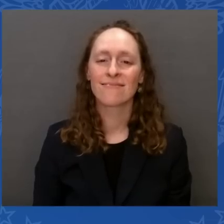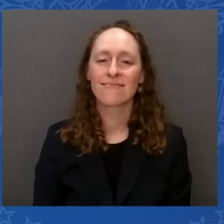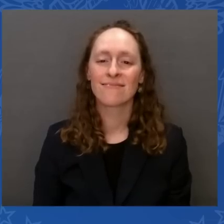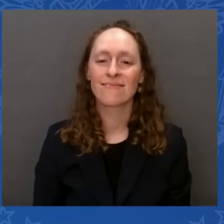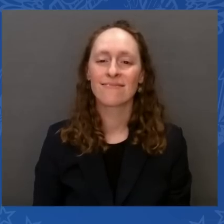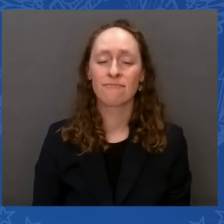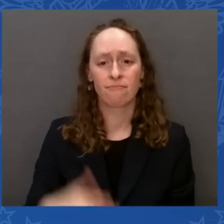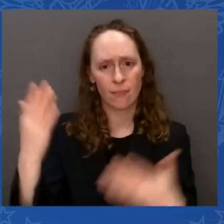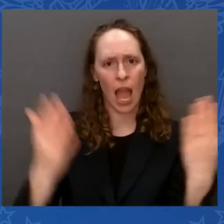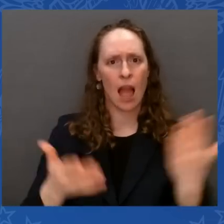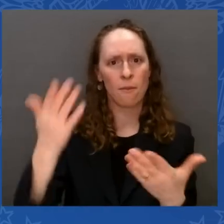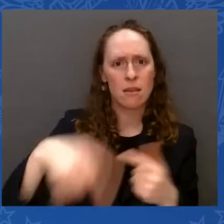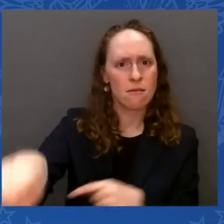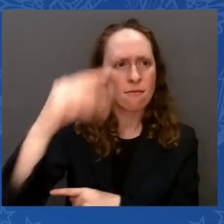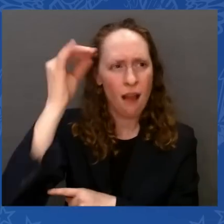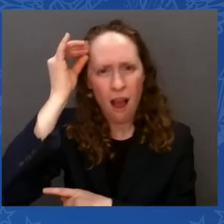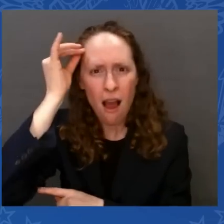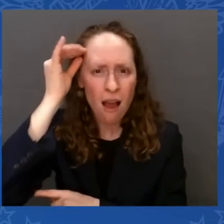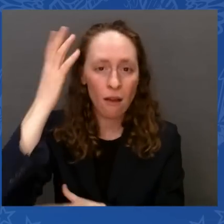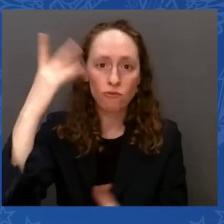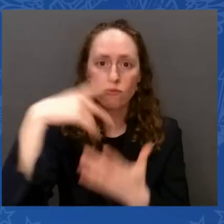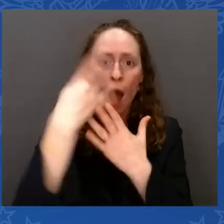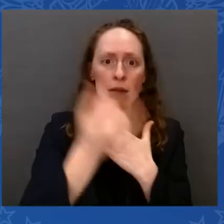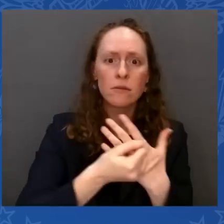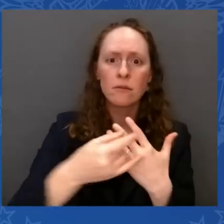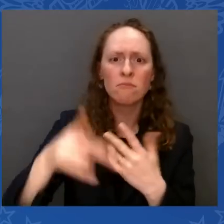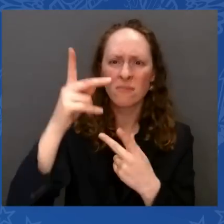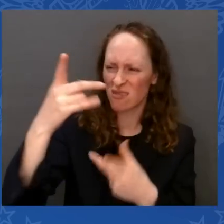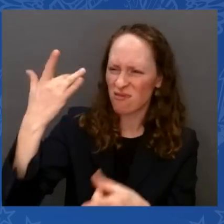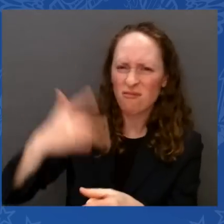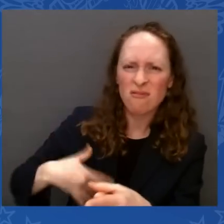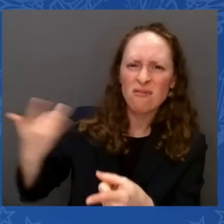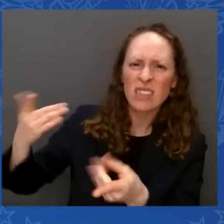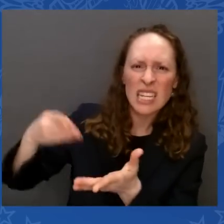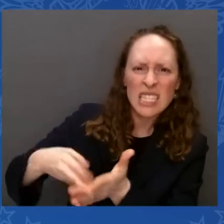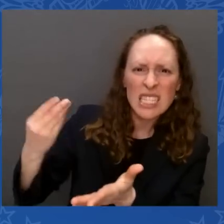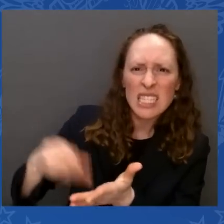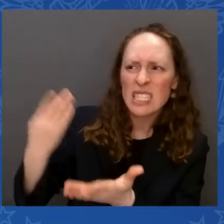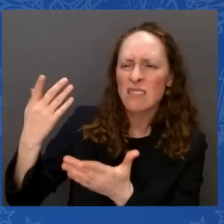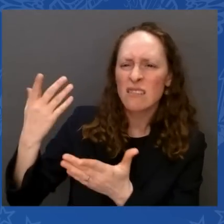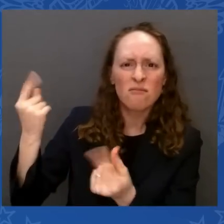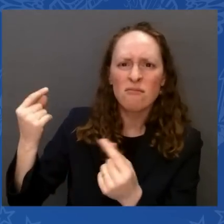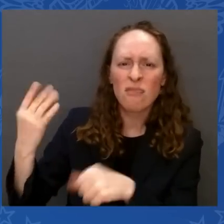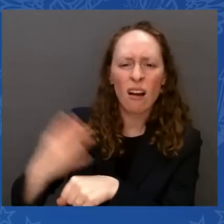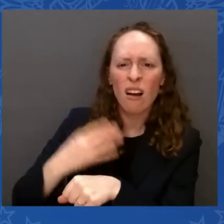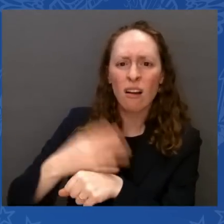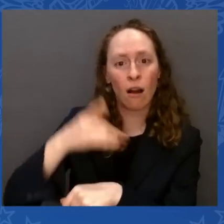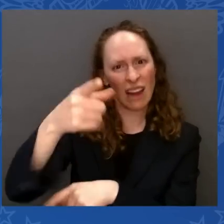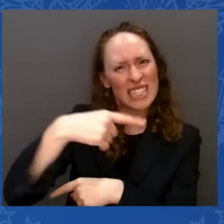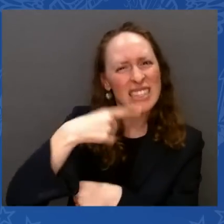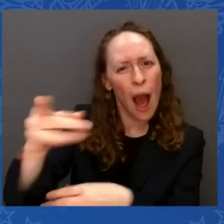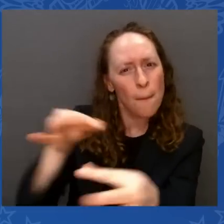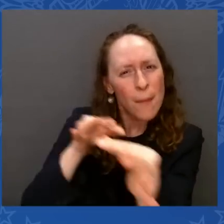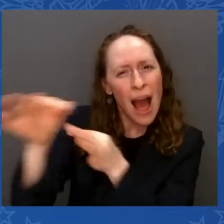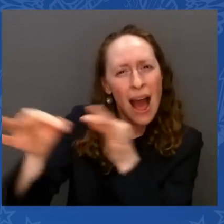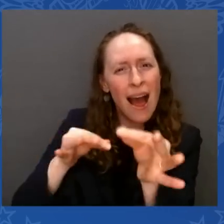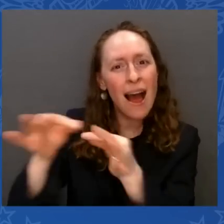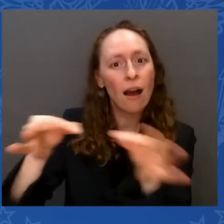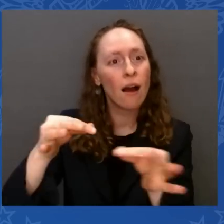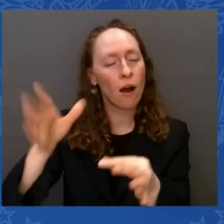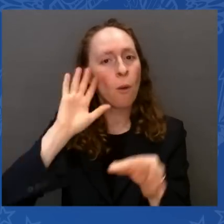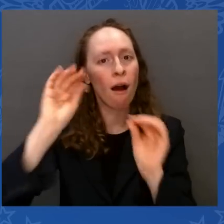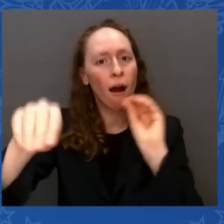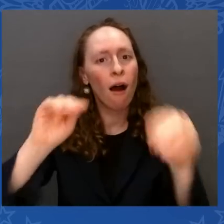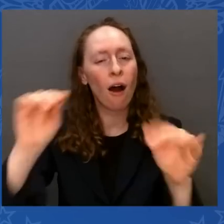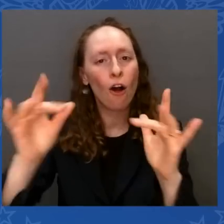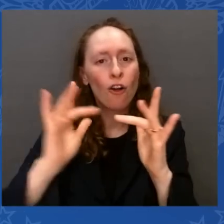It's for broadband — high-speed broadband that's affordable. And all that's going to create hundreds of thousands of good-paying union jobs. And by the